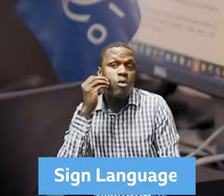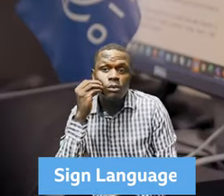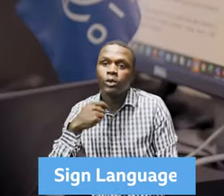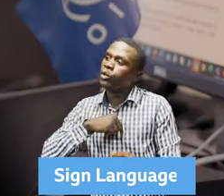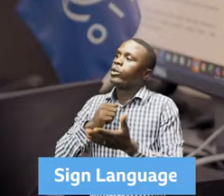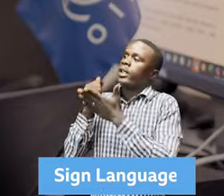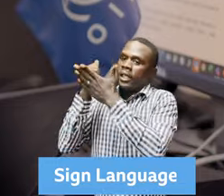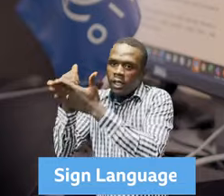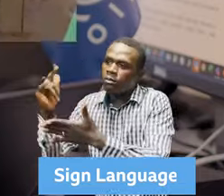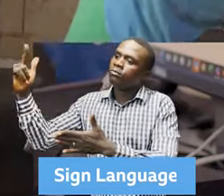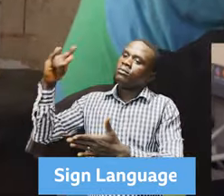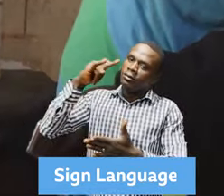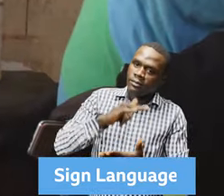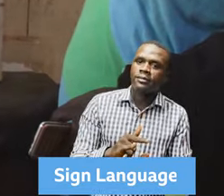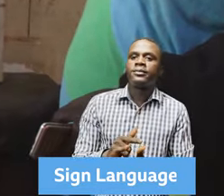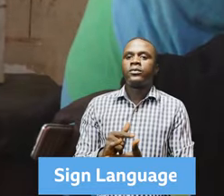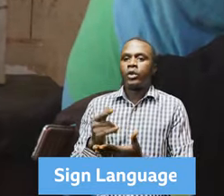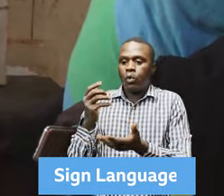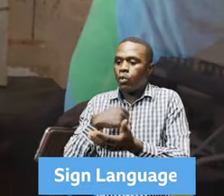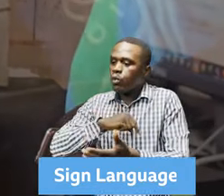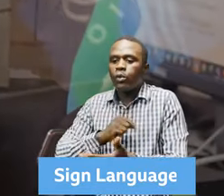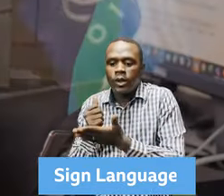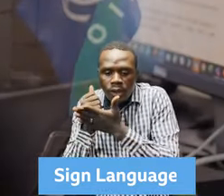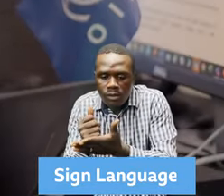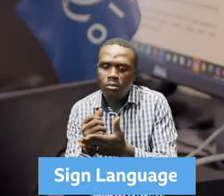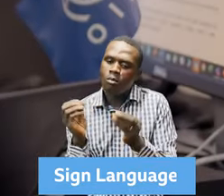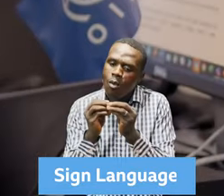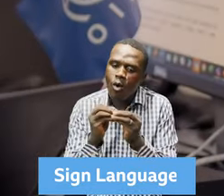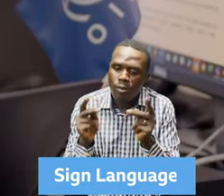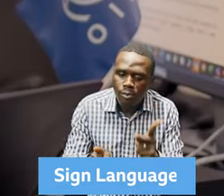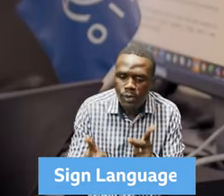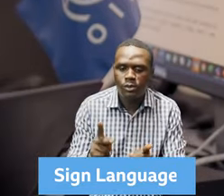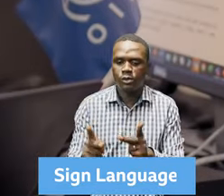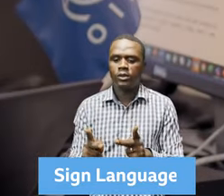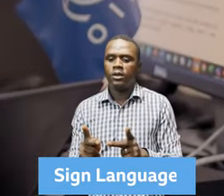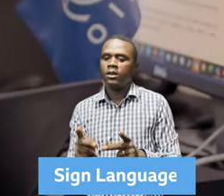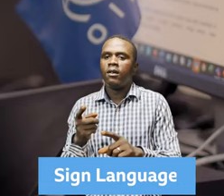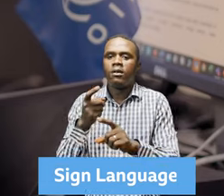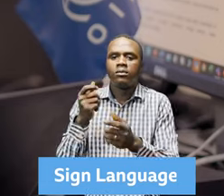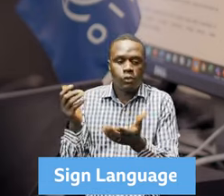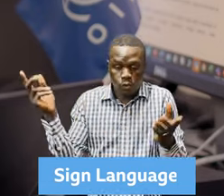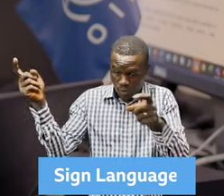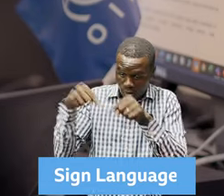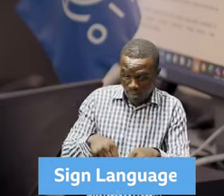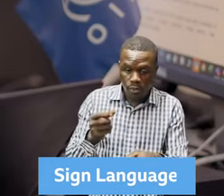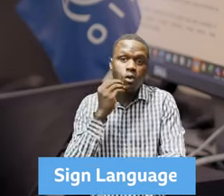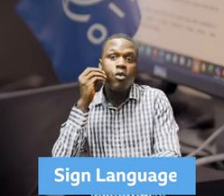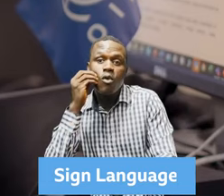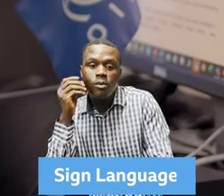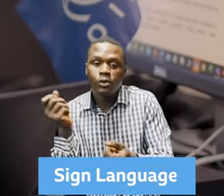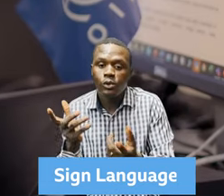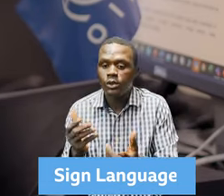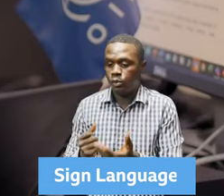This includes those who are stranded, those who are unaccompanied minors, and those who are victims of trafficking. We bring them home